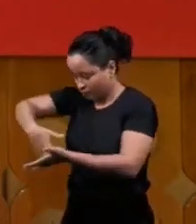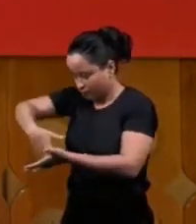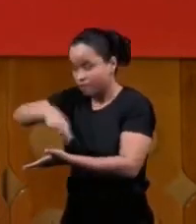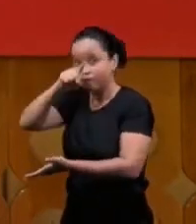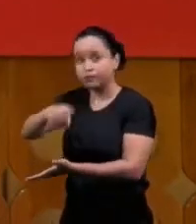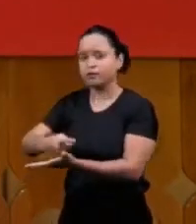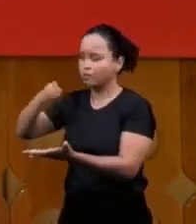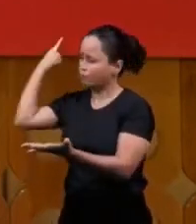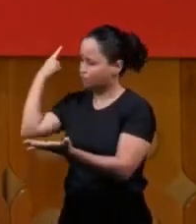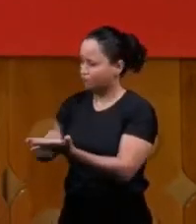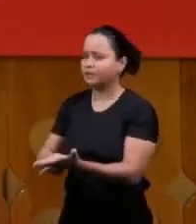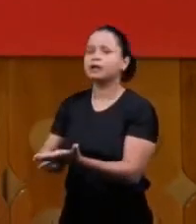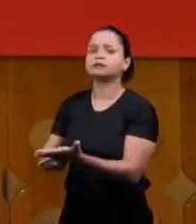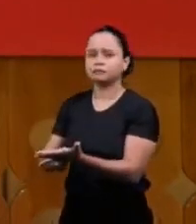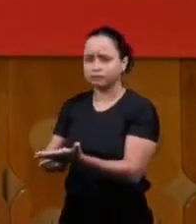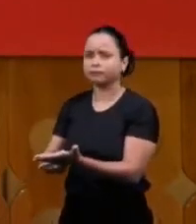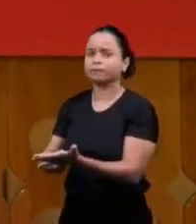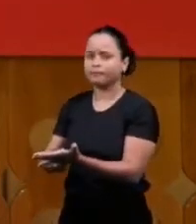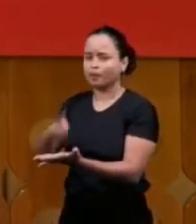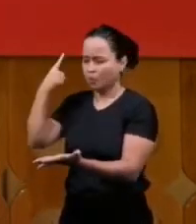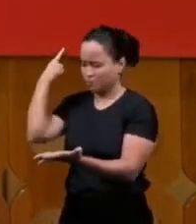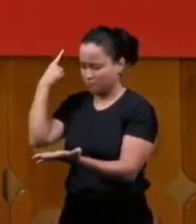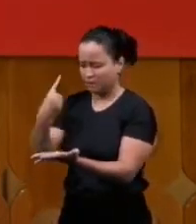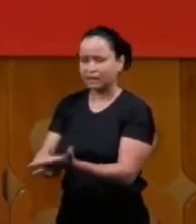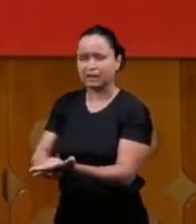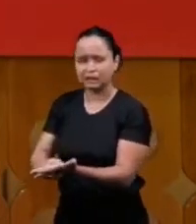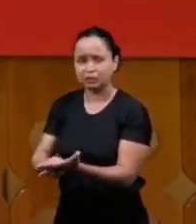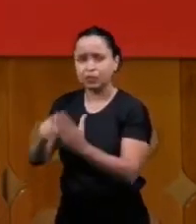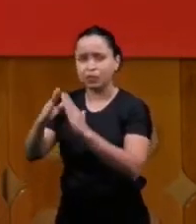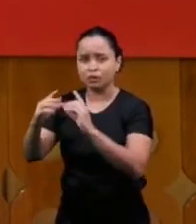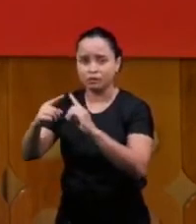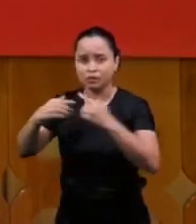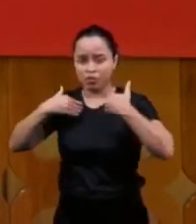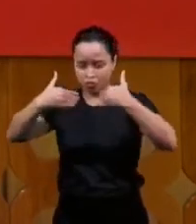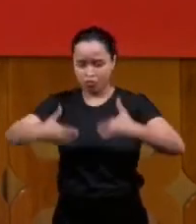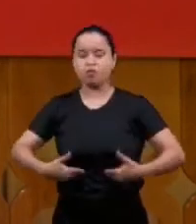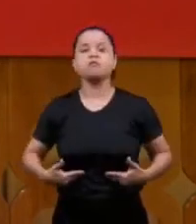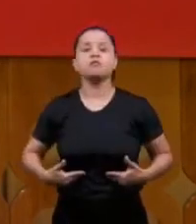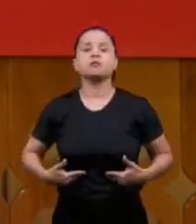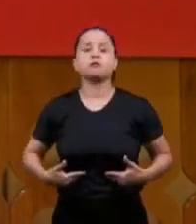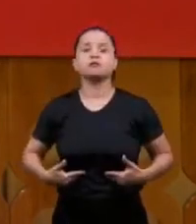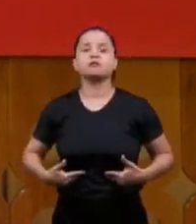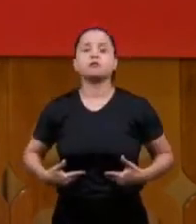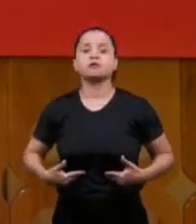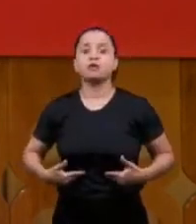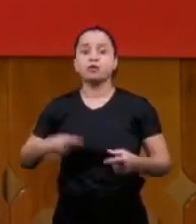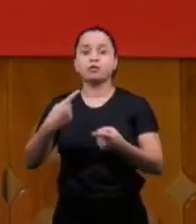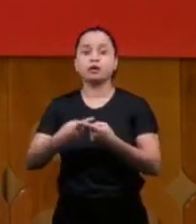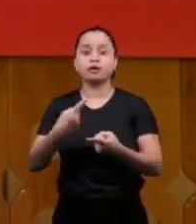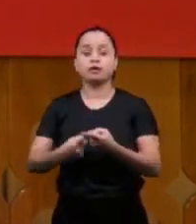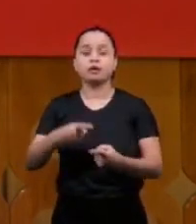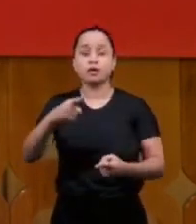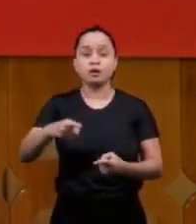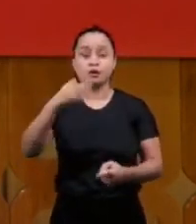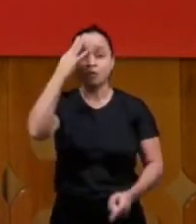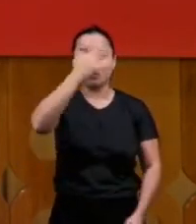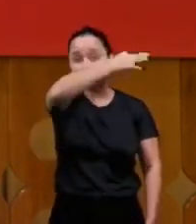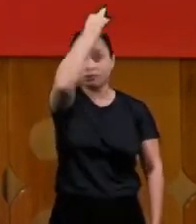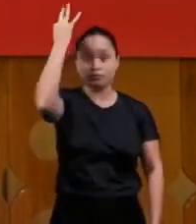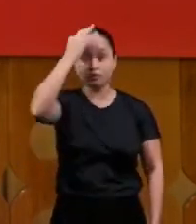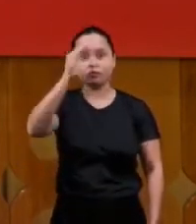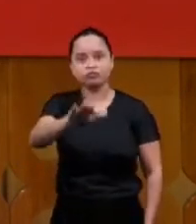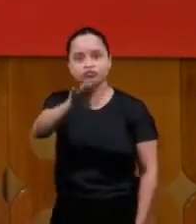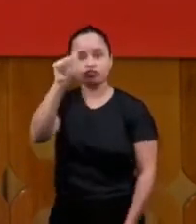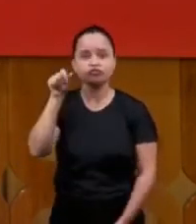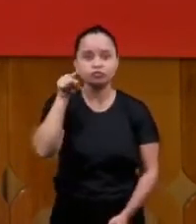pulpit you made a vow a vow in the body the body of Christ of which the holy spirit called you